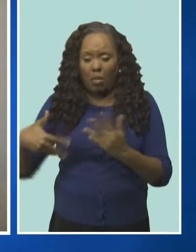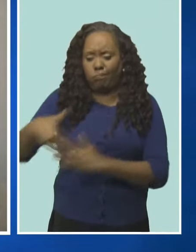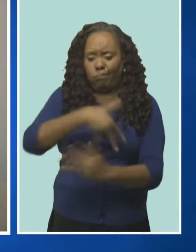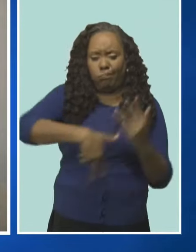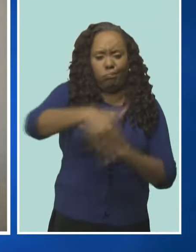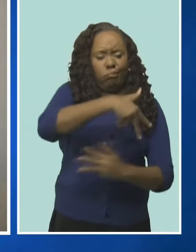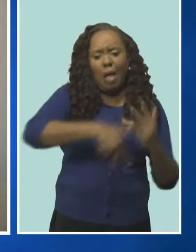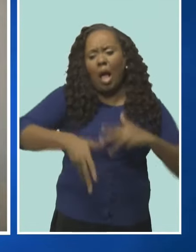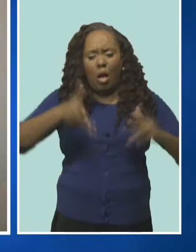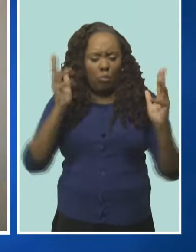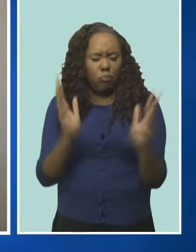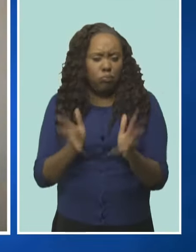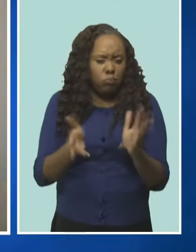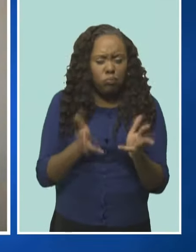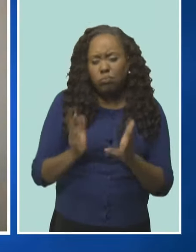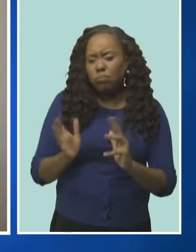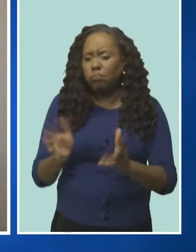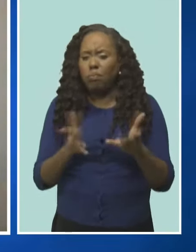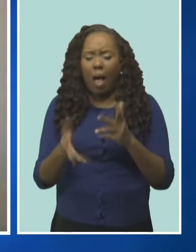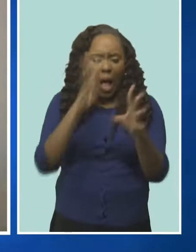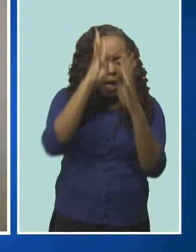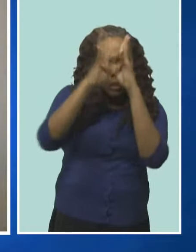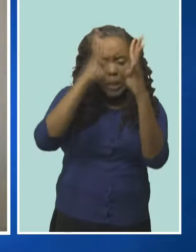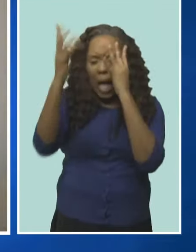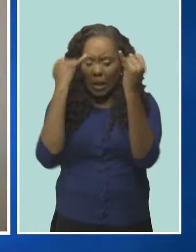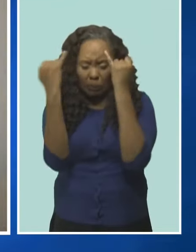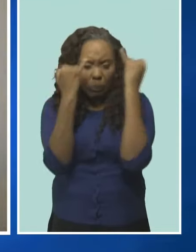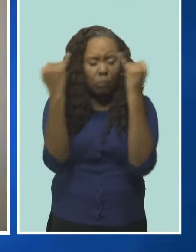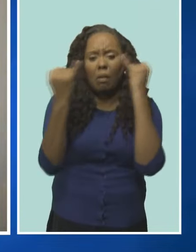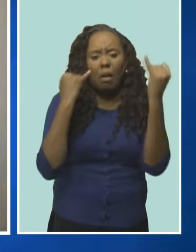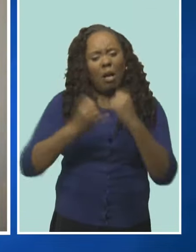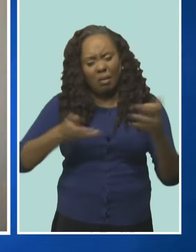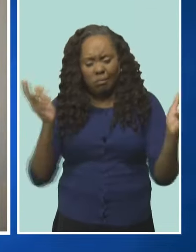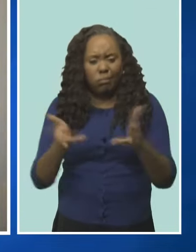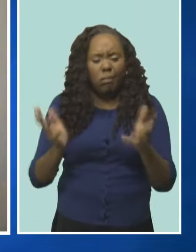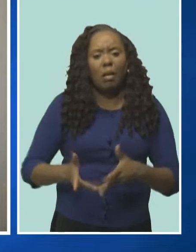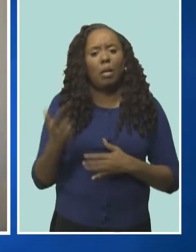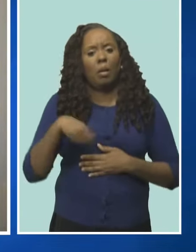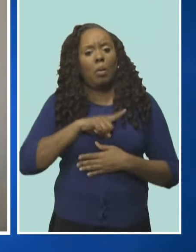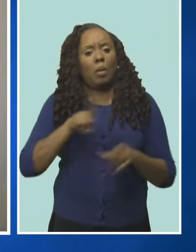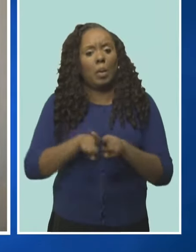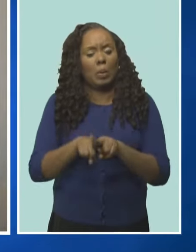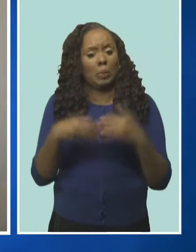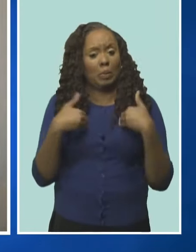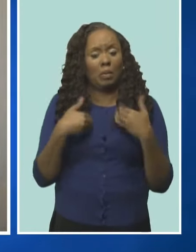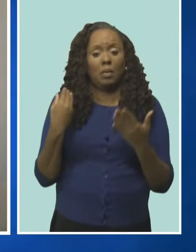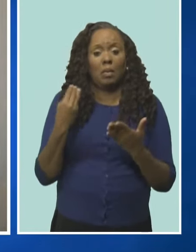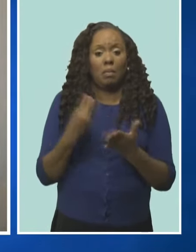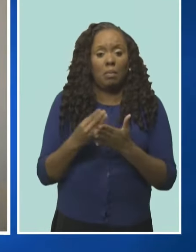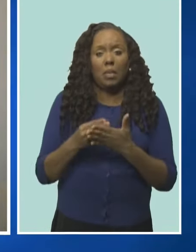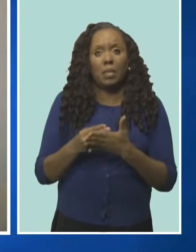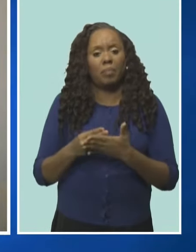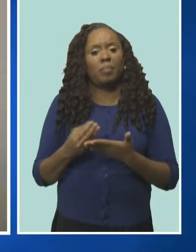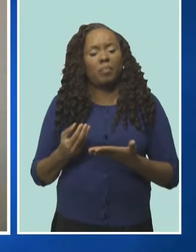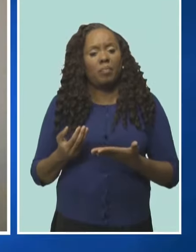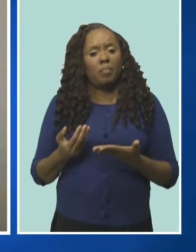As long as the festival has been going for the last eight years, we have presented the collaboration grant, which has fortunately